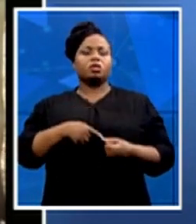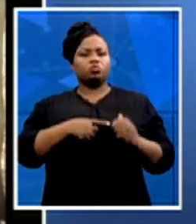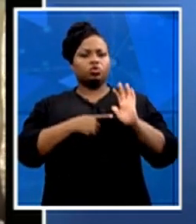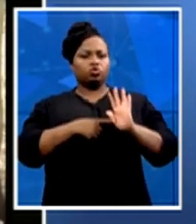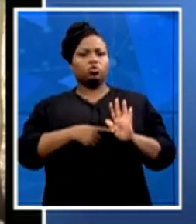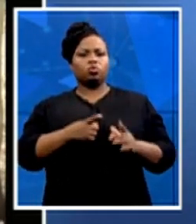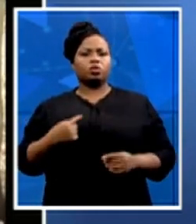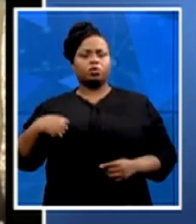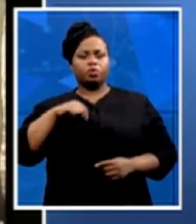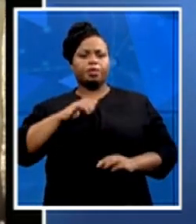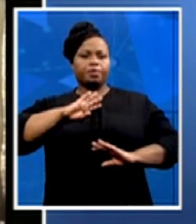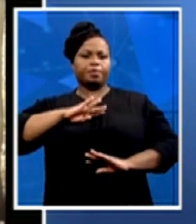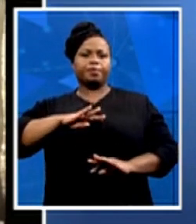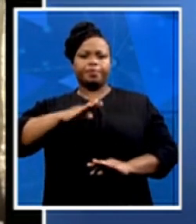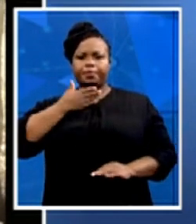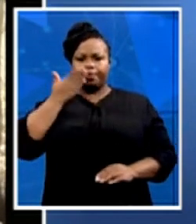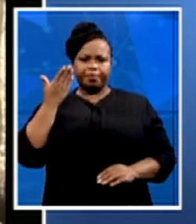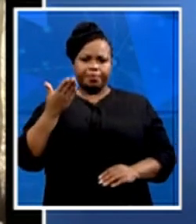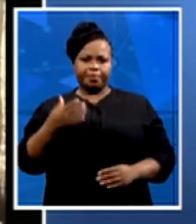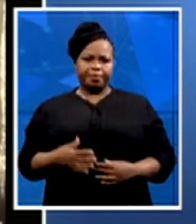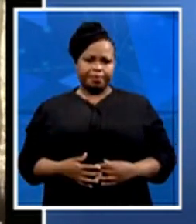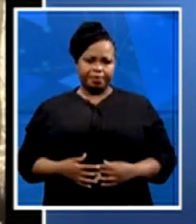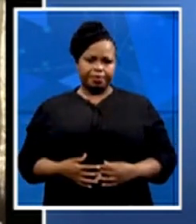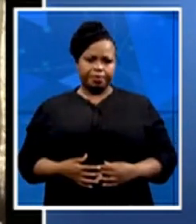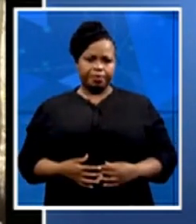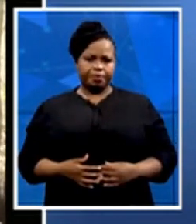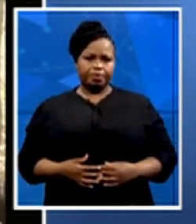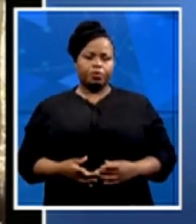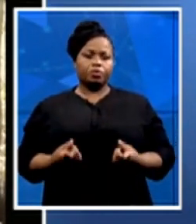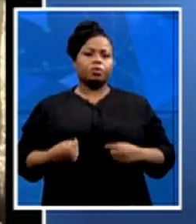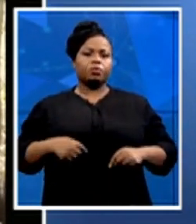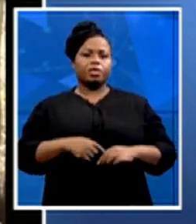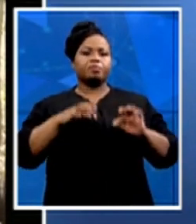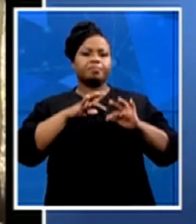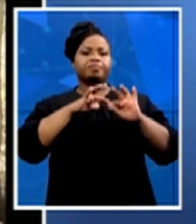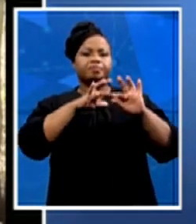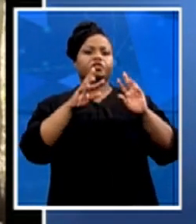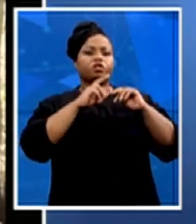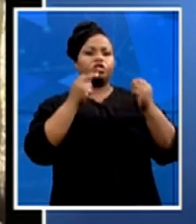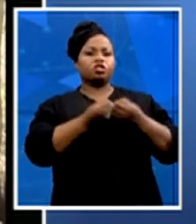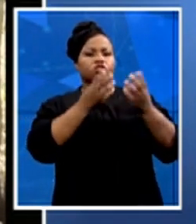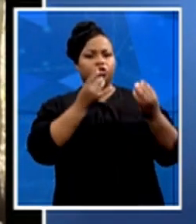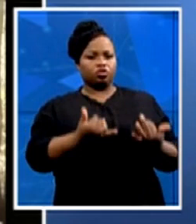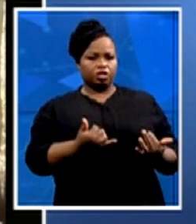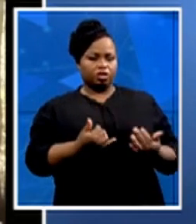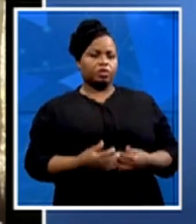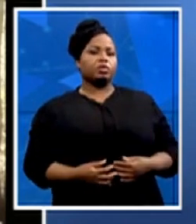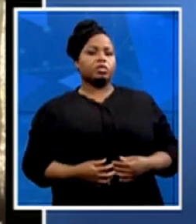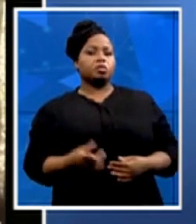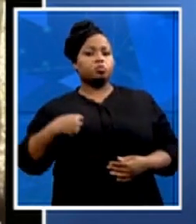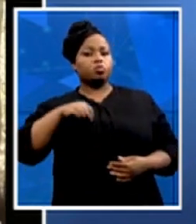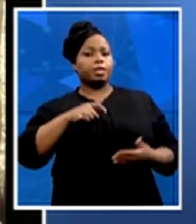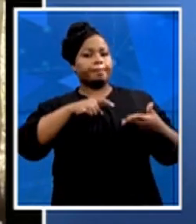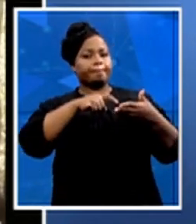We, you know, took to the streets. marched to the National Treasury where we said we demand, among others, you know, the issue